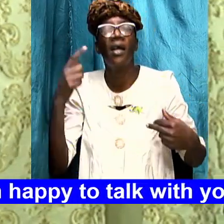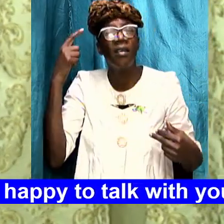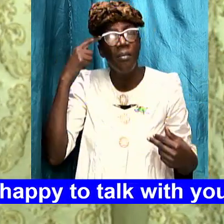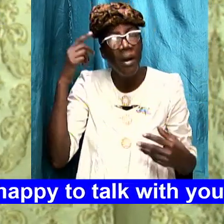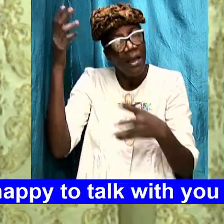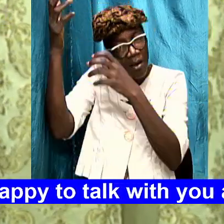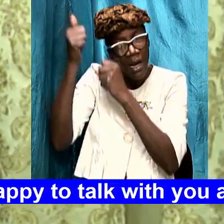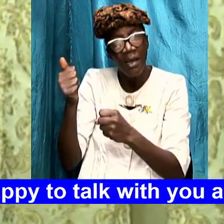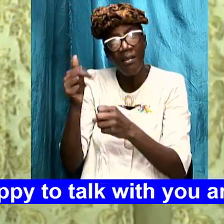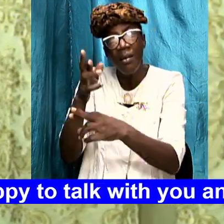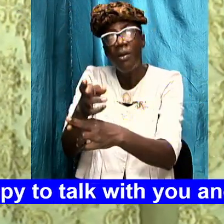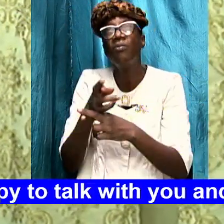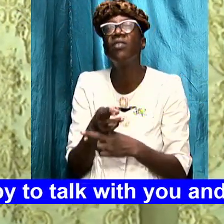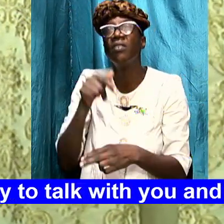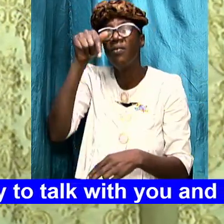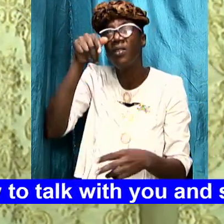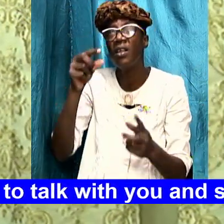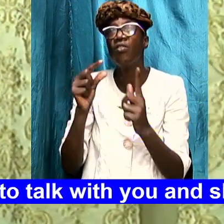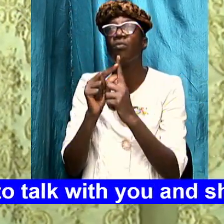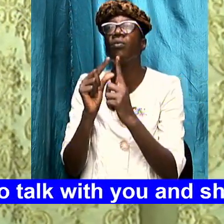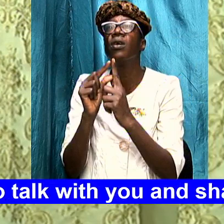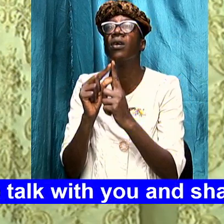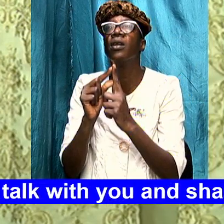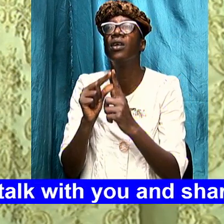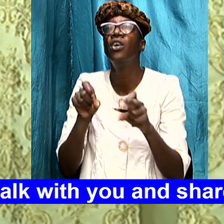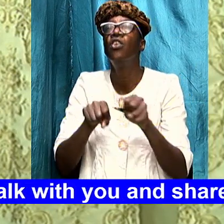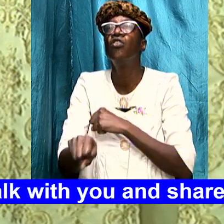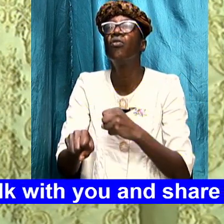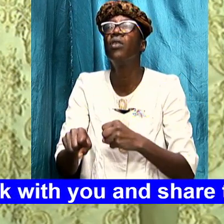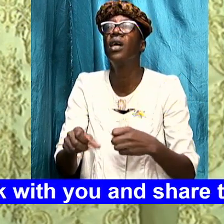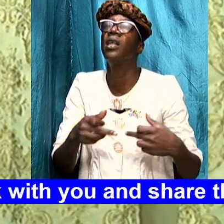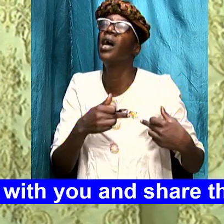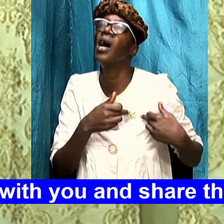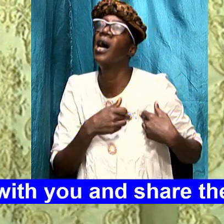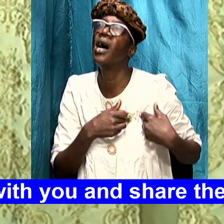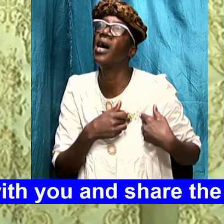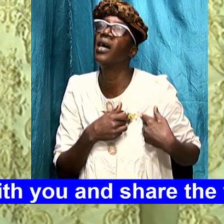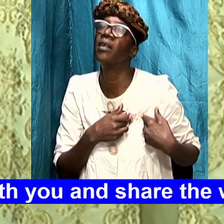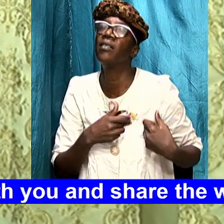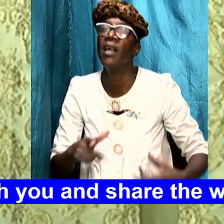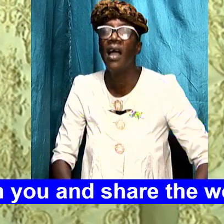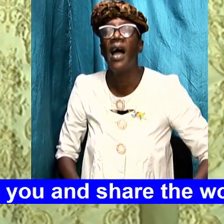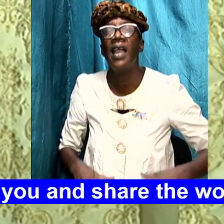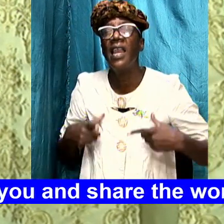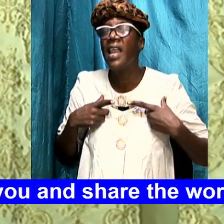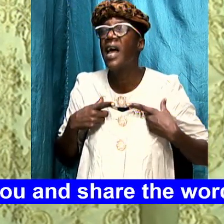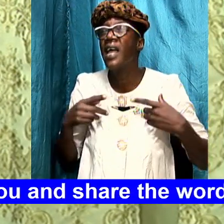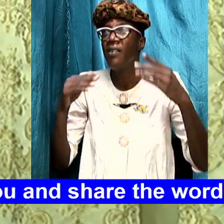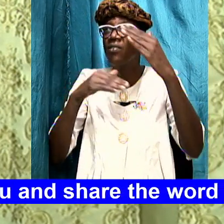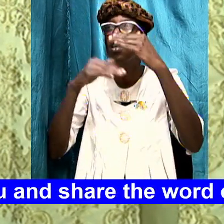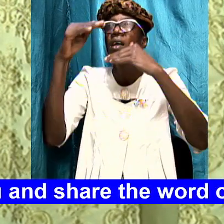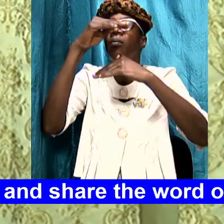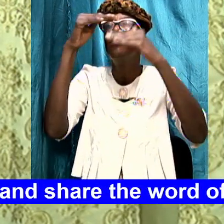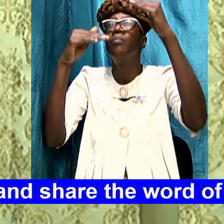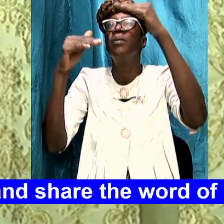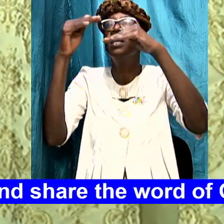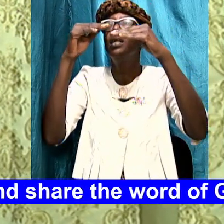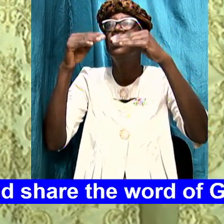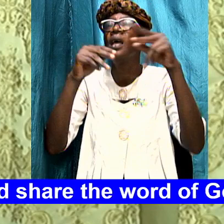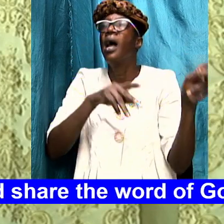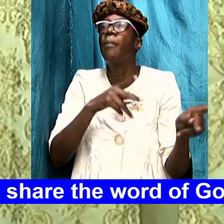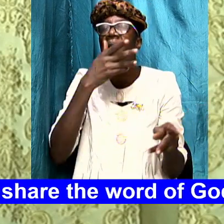to receive this word so that our hearts can be edified our lives can be built and we can be better